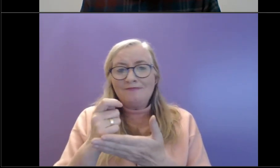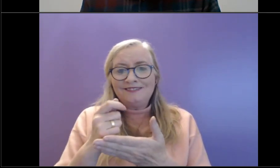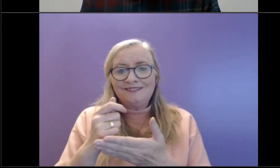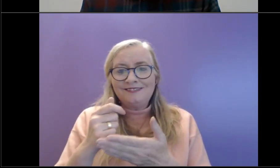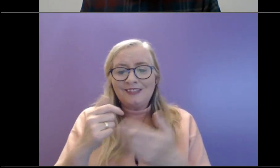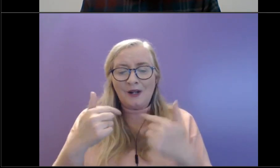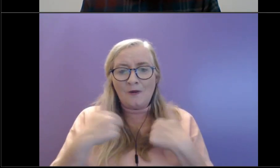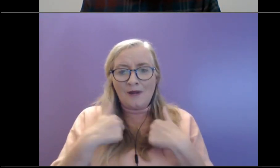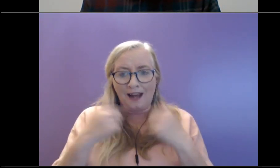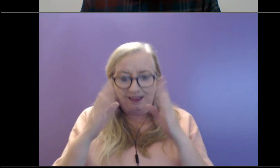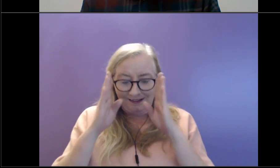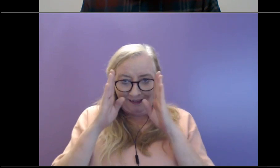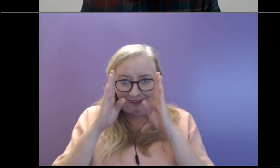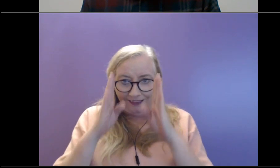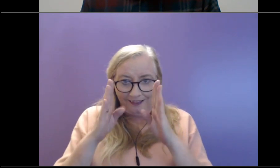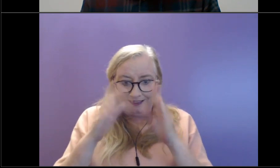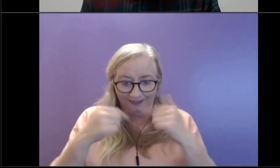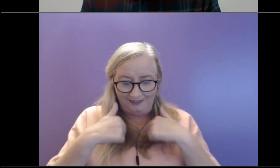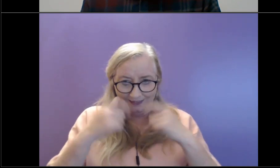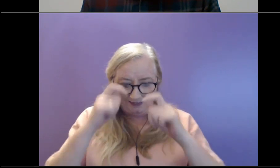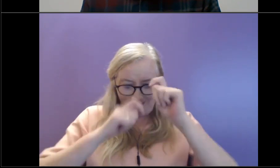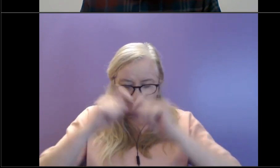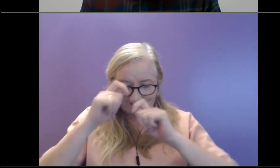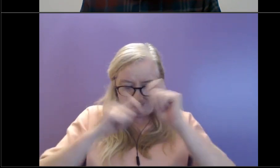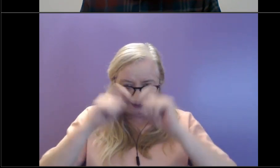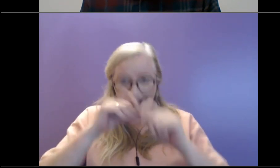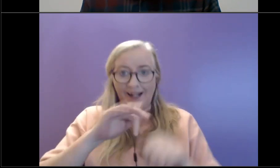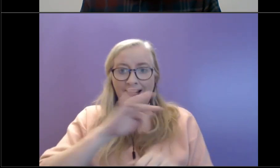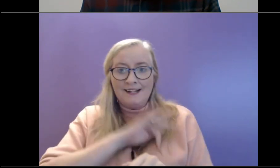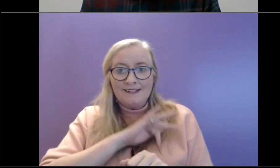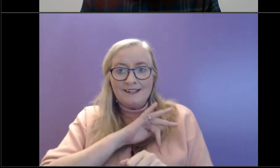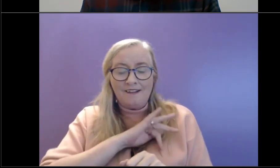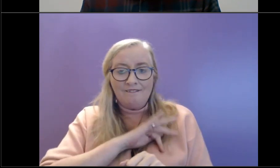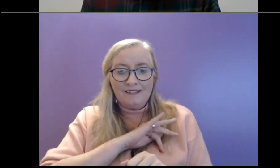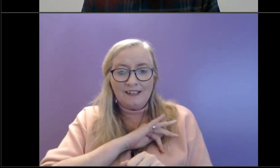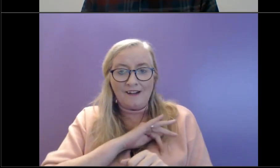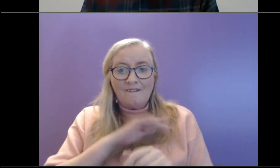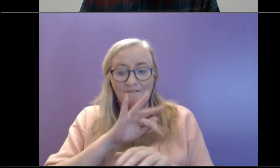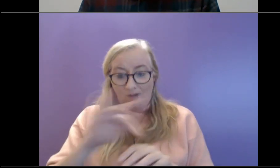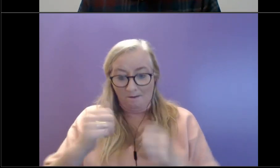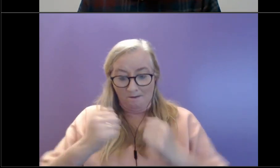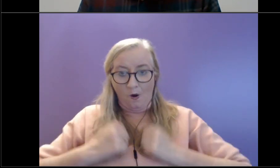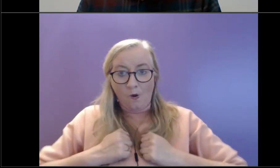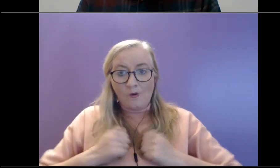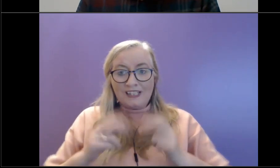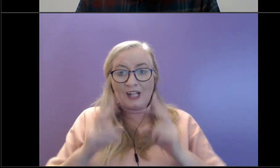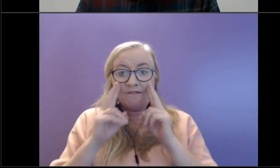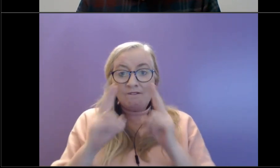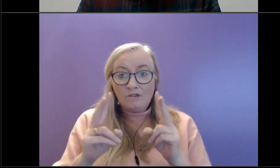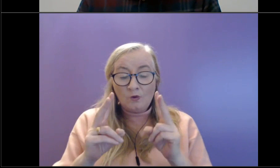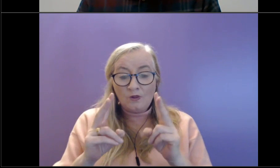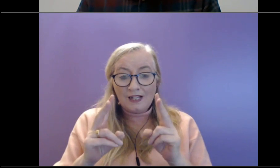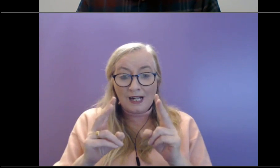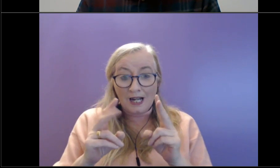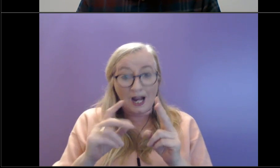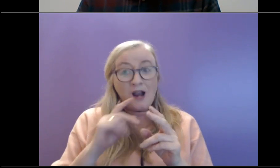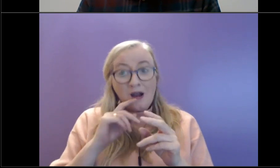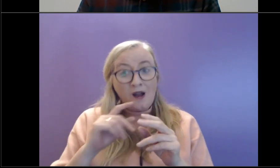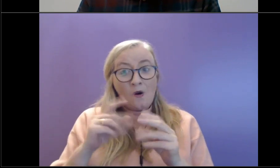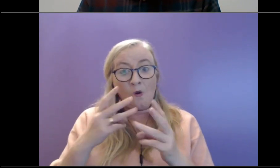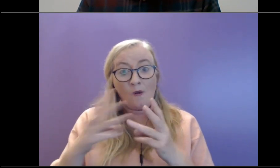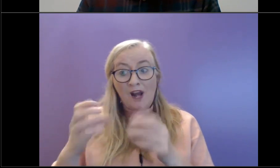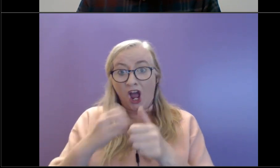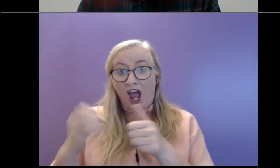And whilst you might see currently the situation and what's occurring from your perspective as an issue, it can be very difficult when another